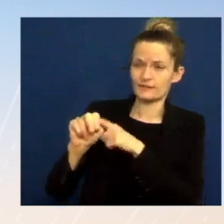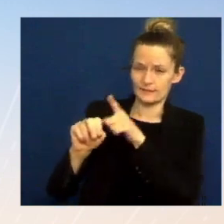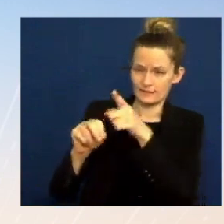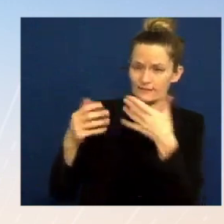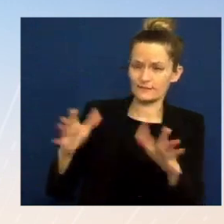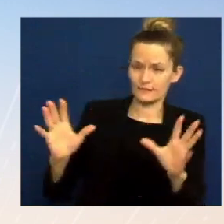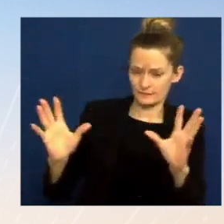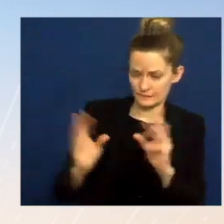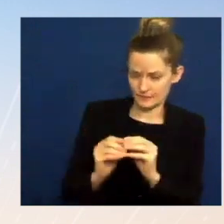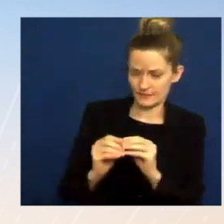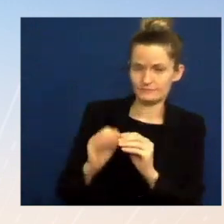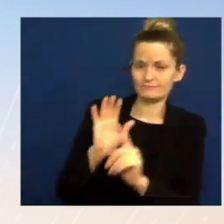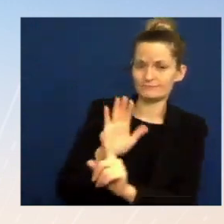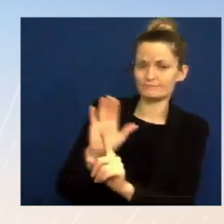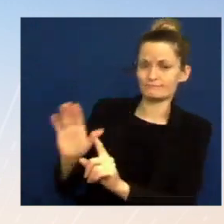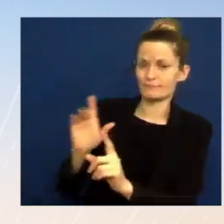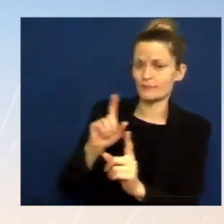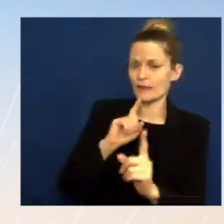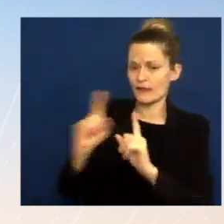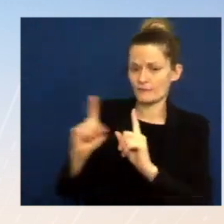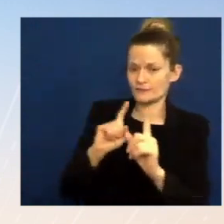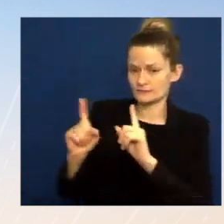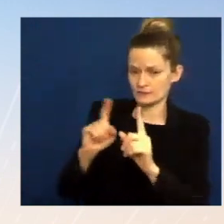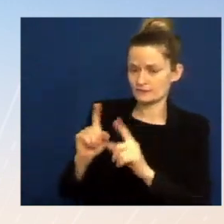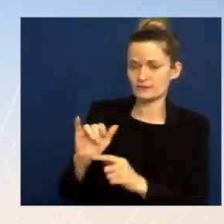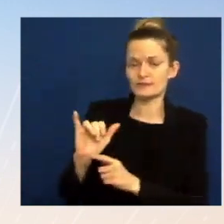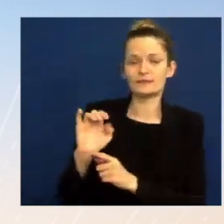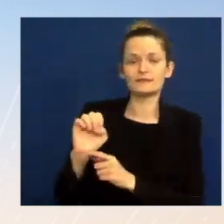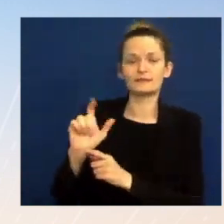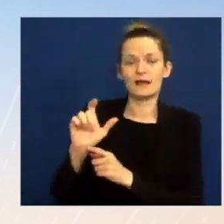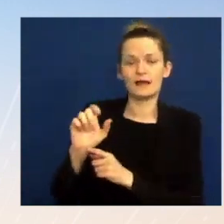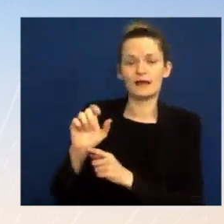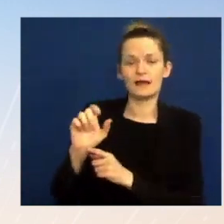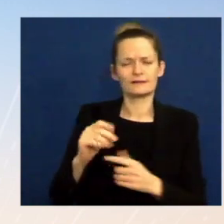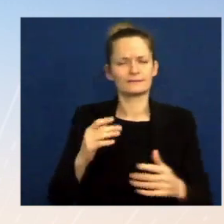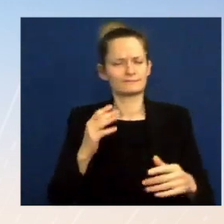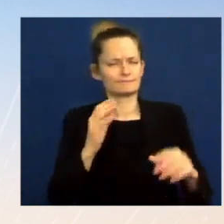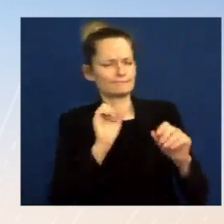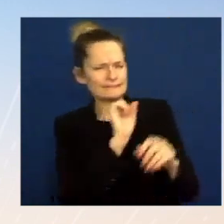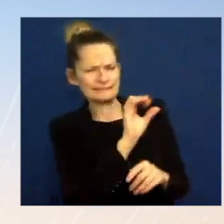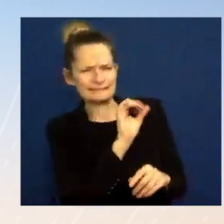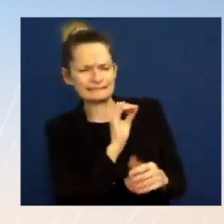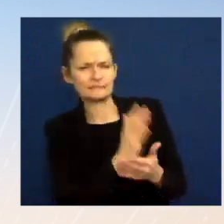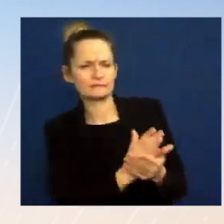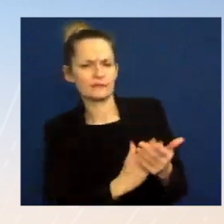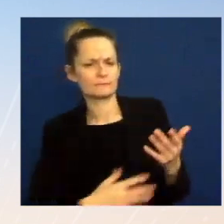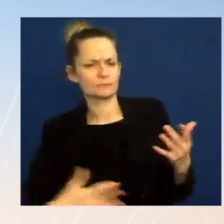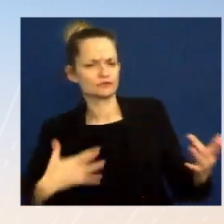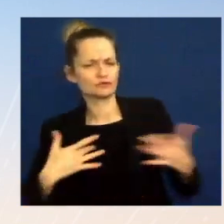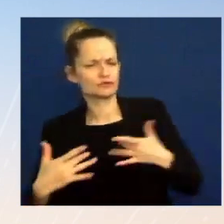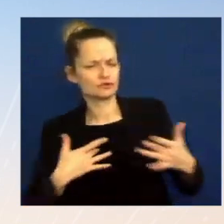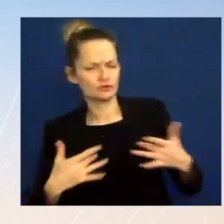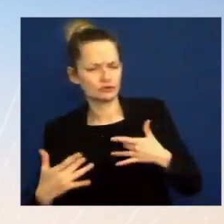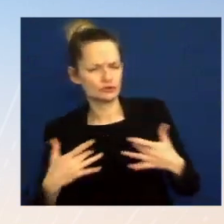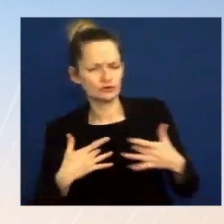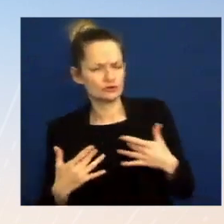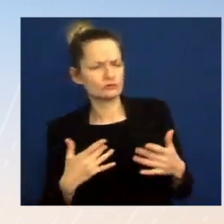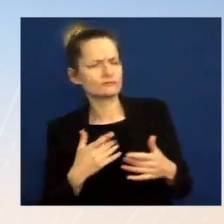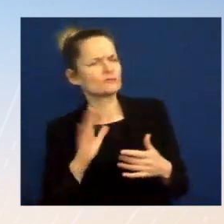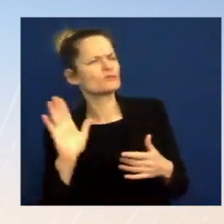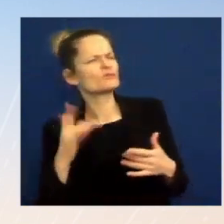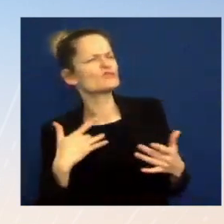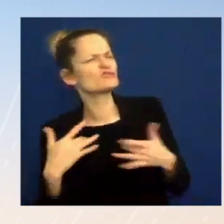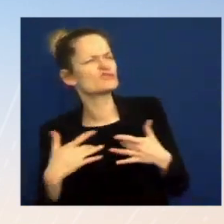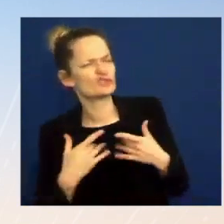raised some concerns. What were those concerns that she raised? MR. So, one of the things I want to be careful about